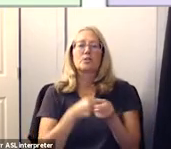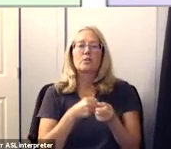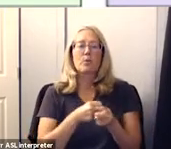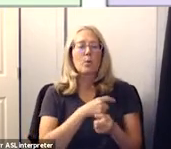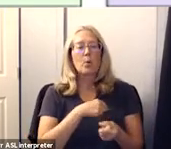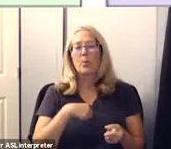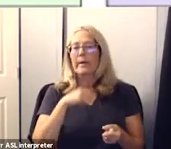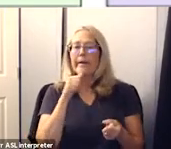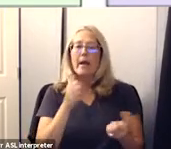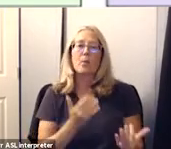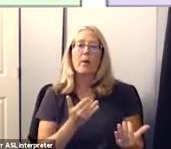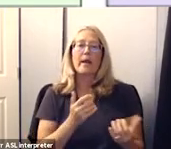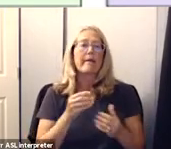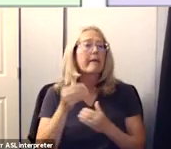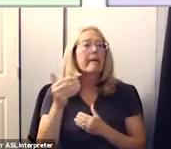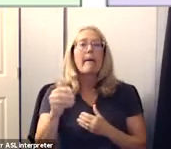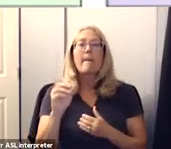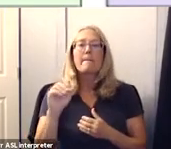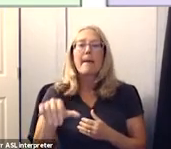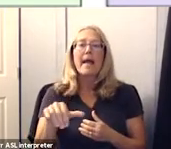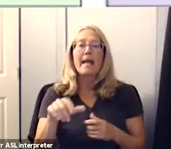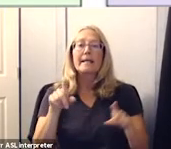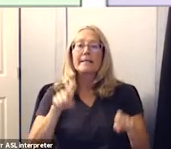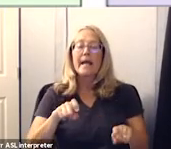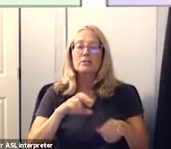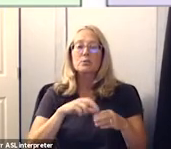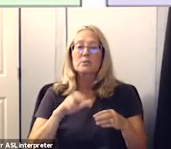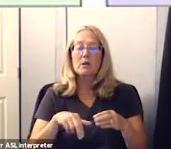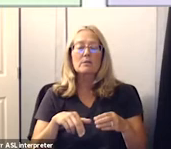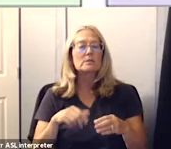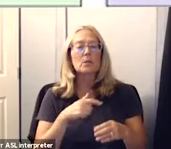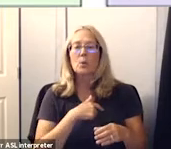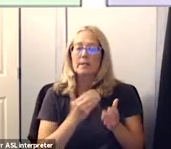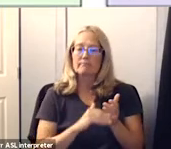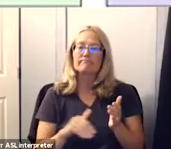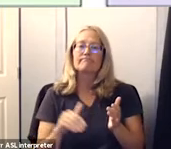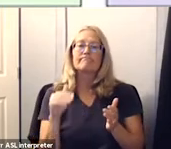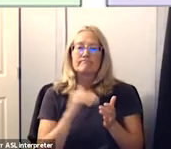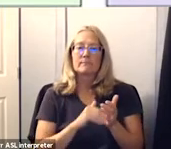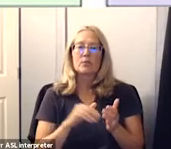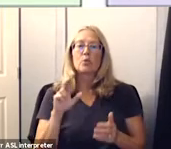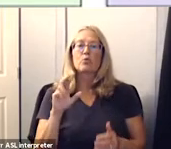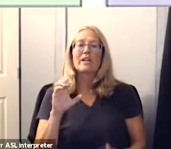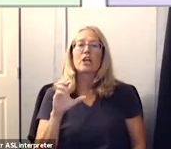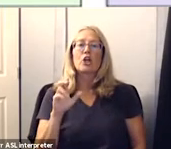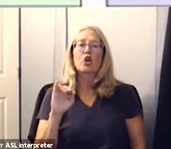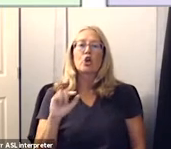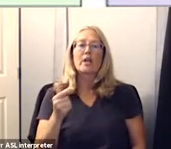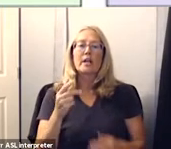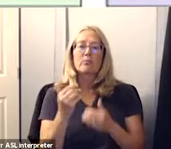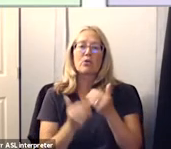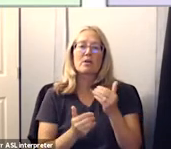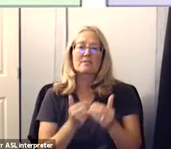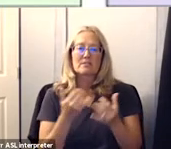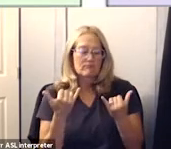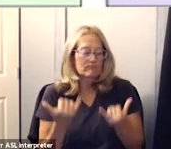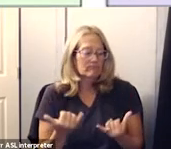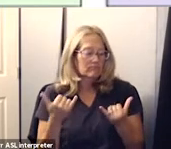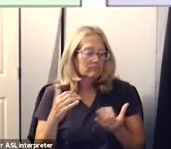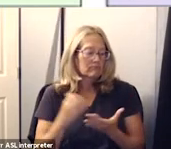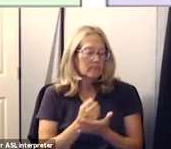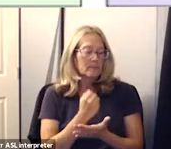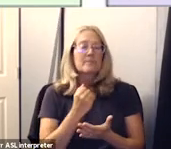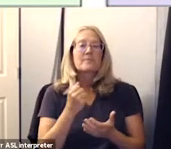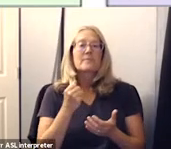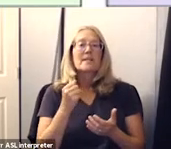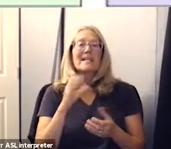till the test comes out in may we're going to do this recurring process there you'll notice family engagement